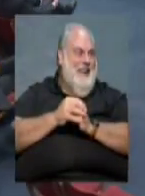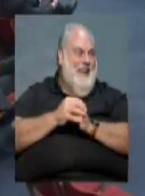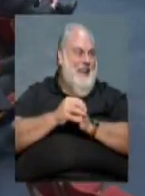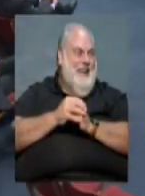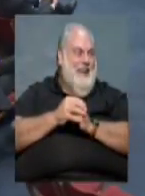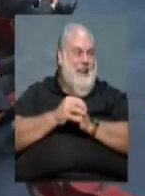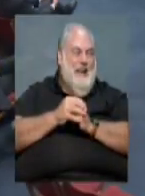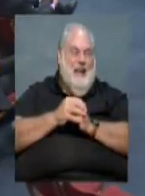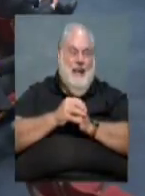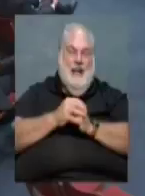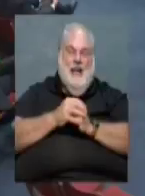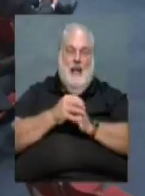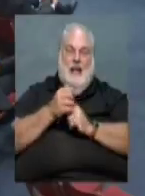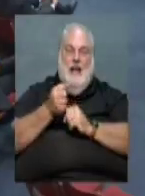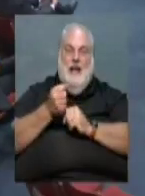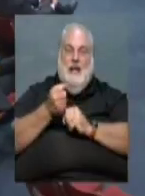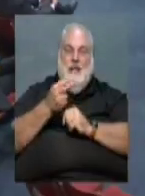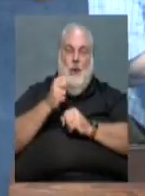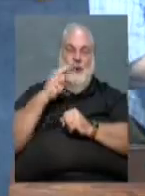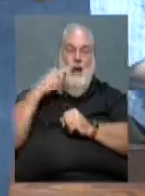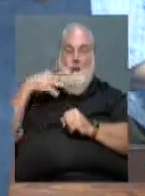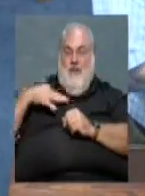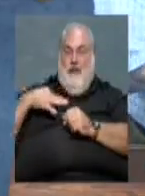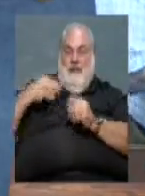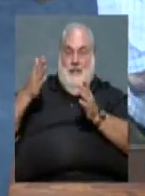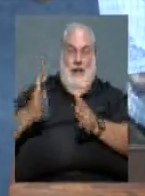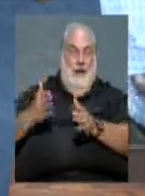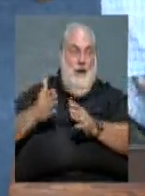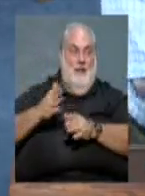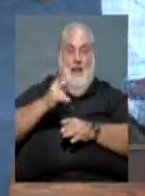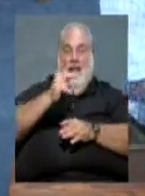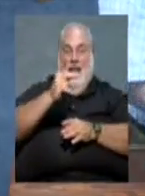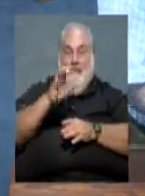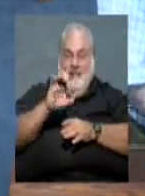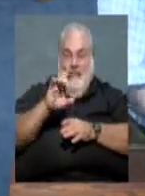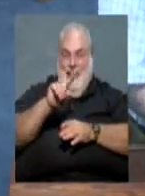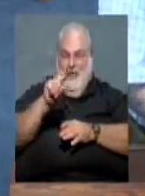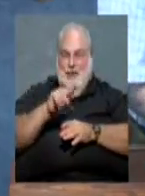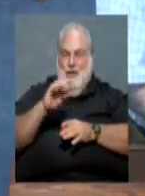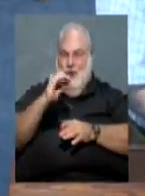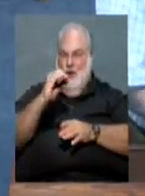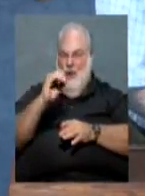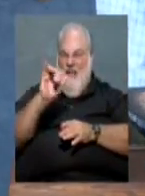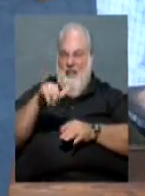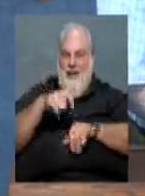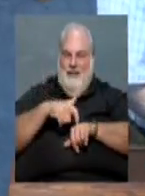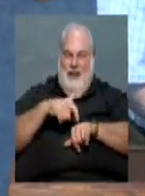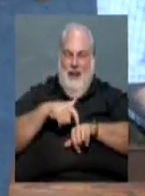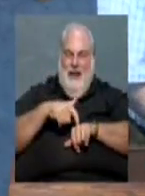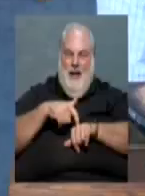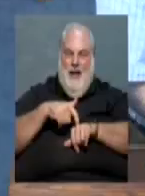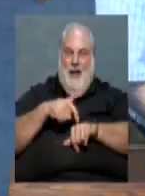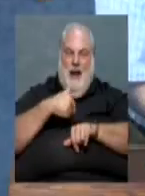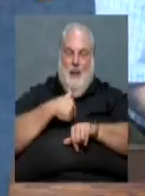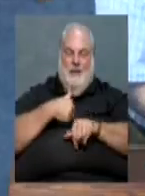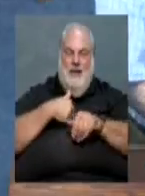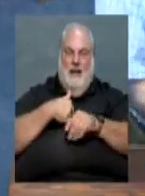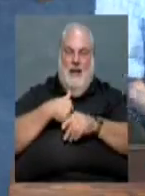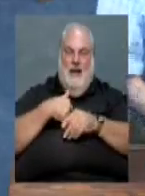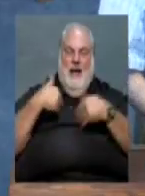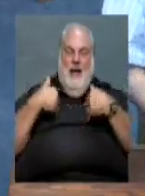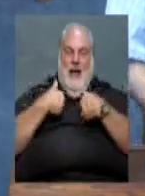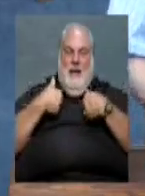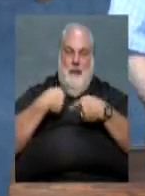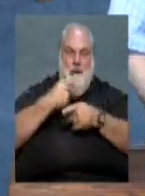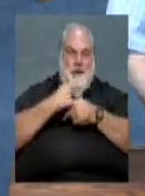We met, she was a docent, one of the volunteers at the Kansas City Zoo, and I was the mammal curator. And so she's been part of